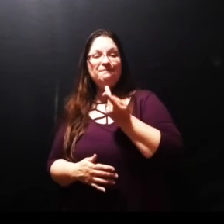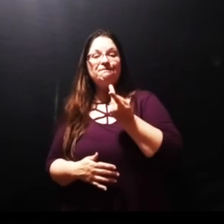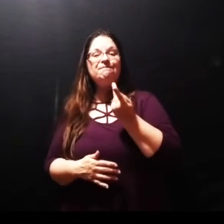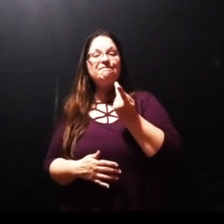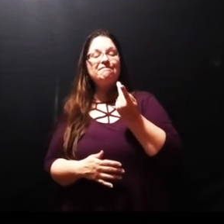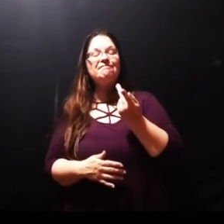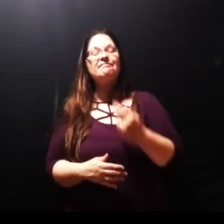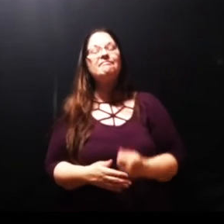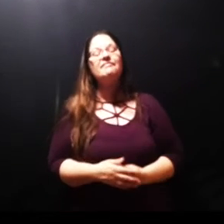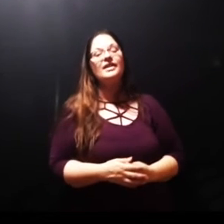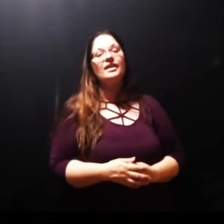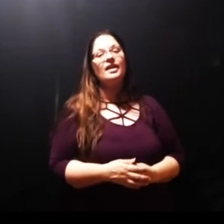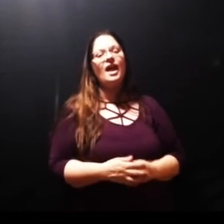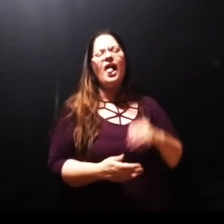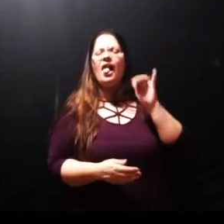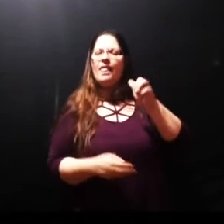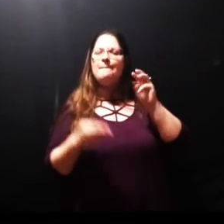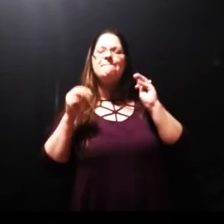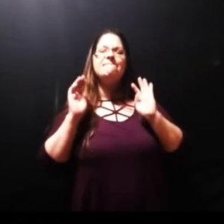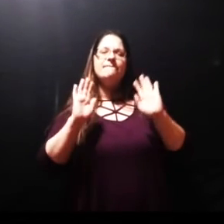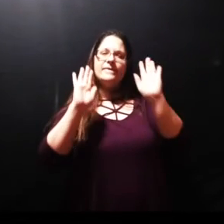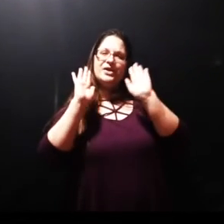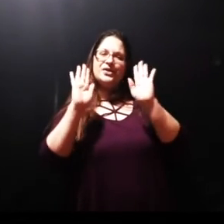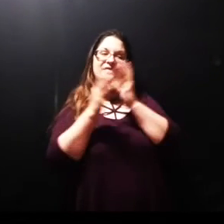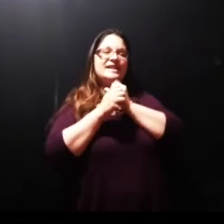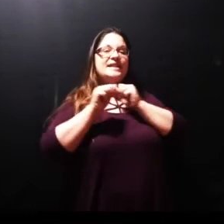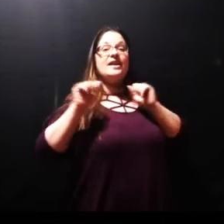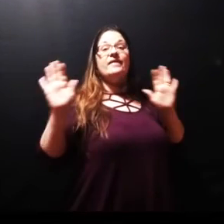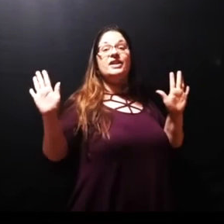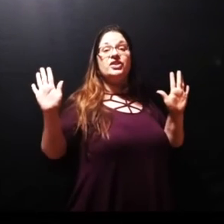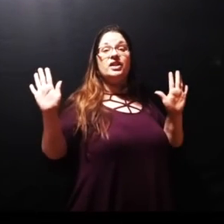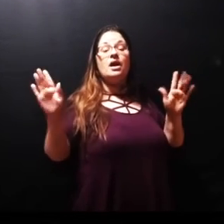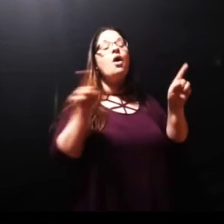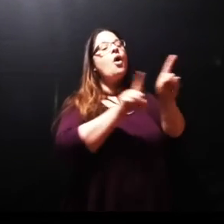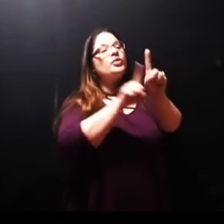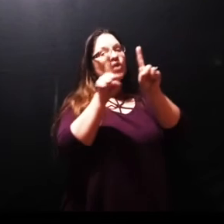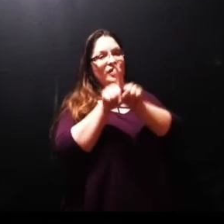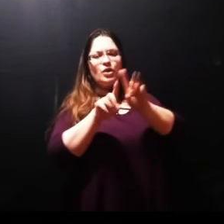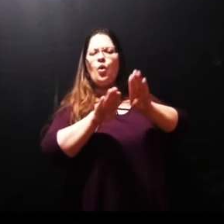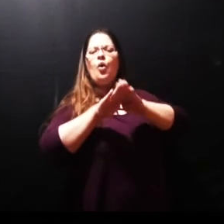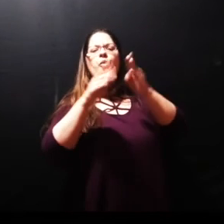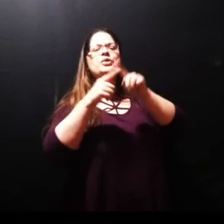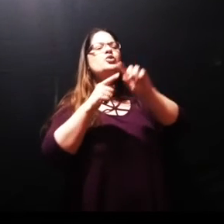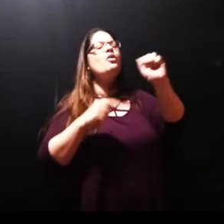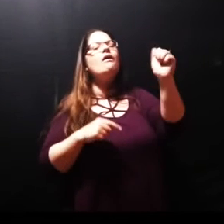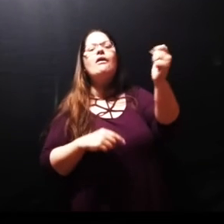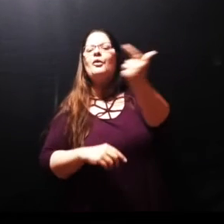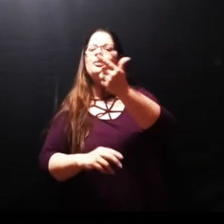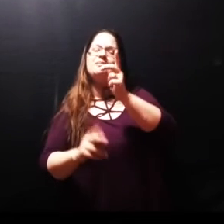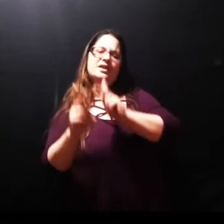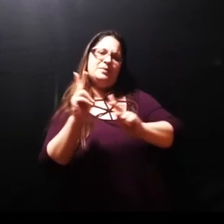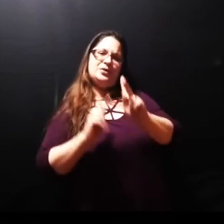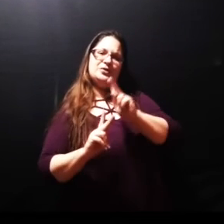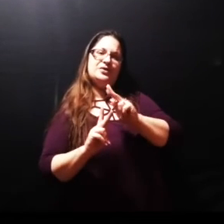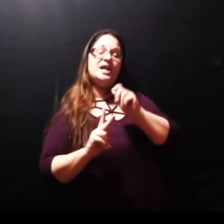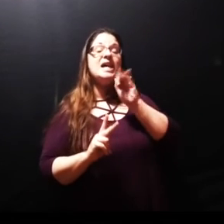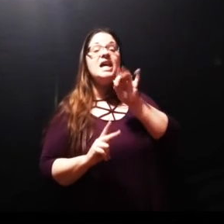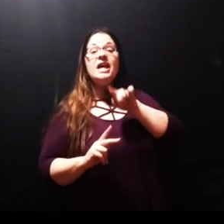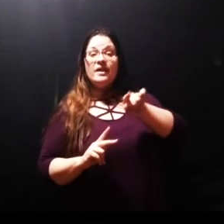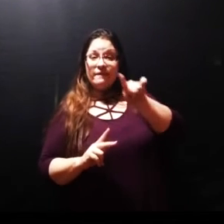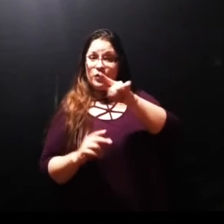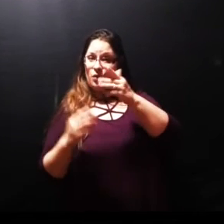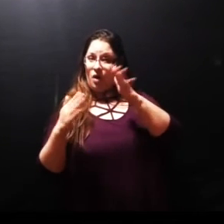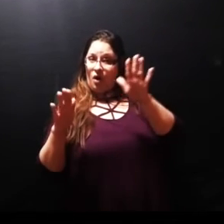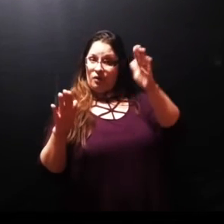and the miracle of salvation is open to every single person if you know Jesus as your Lord and Savior you've had a